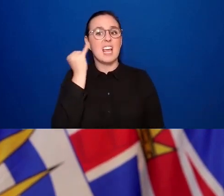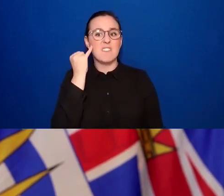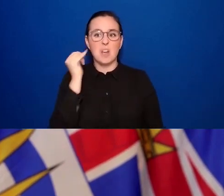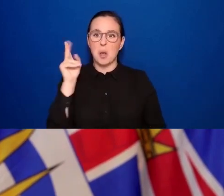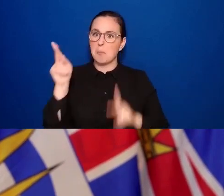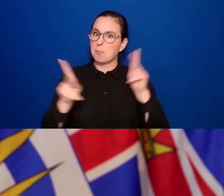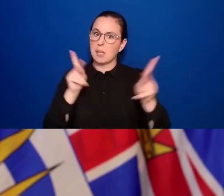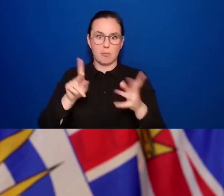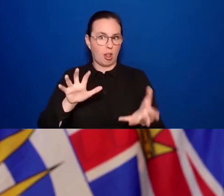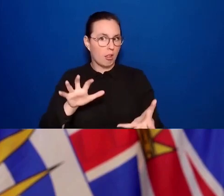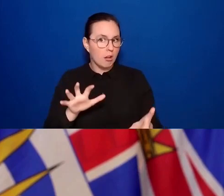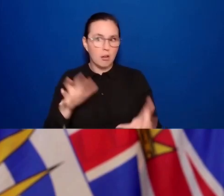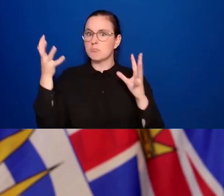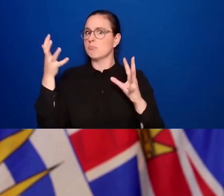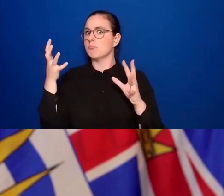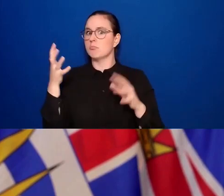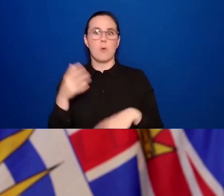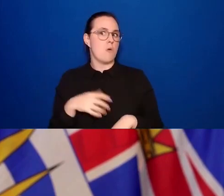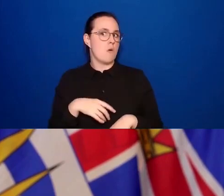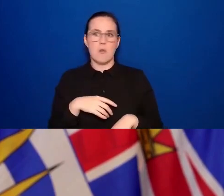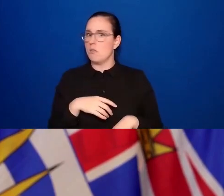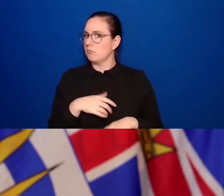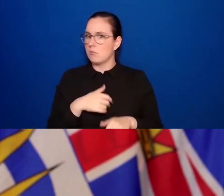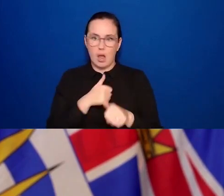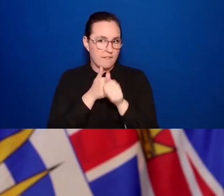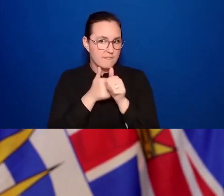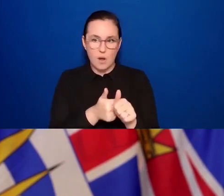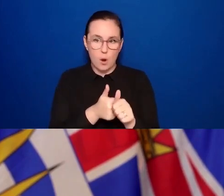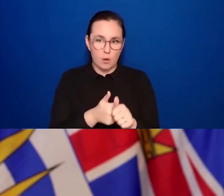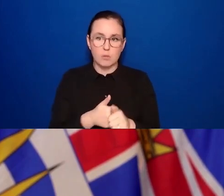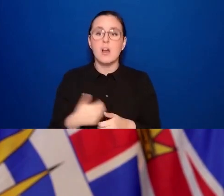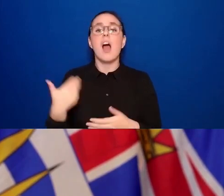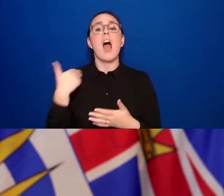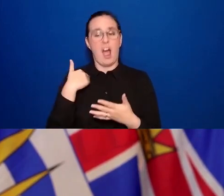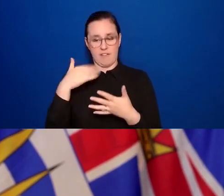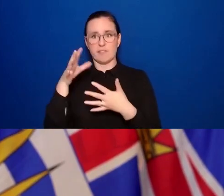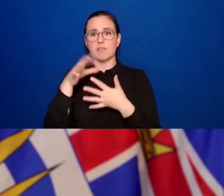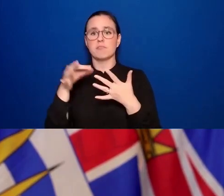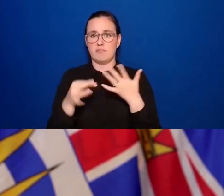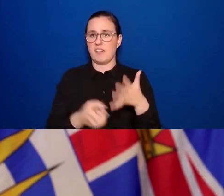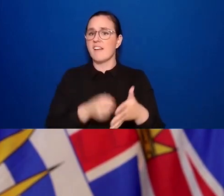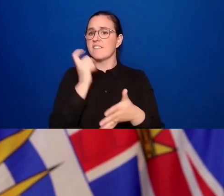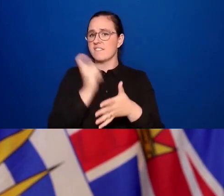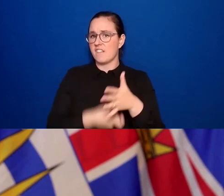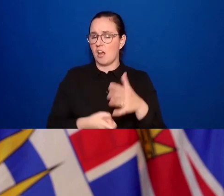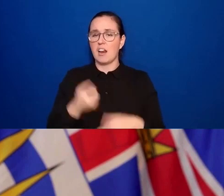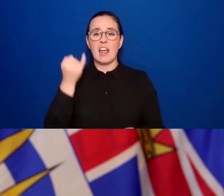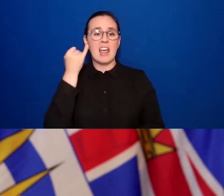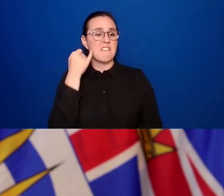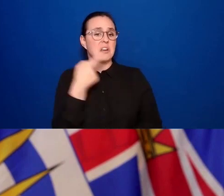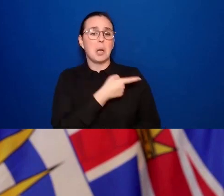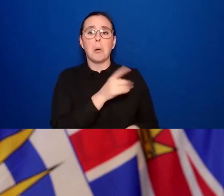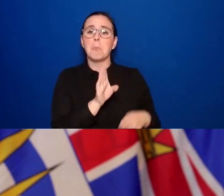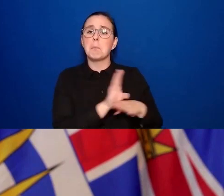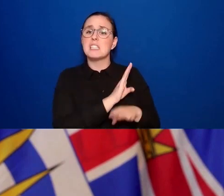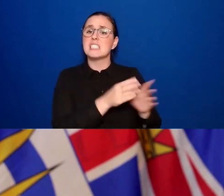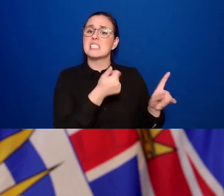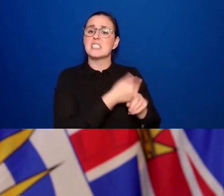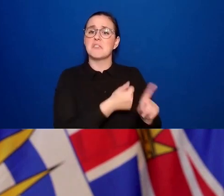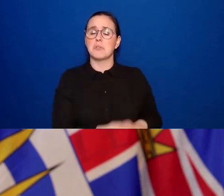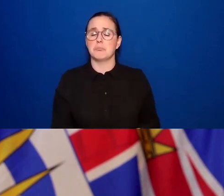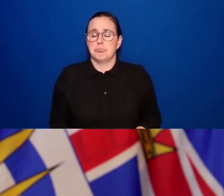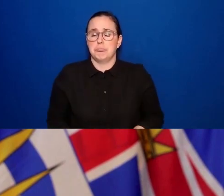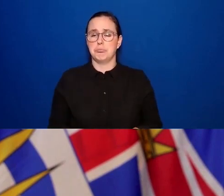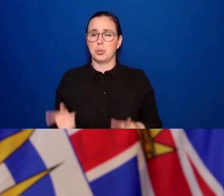is provisions for this to be enforced. If businesses are flaunting the rules, and putting people at risk,